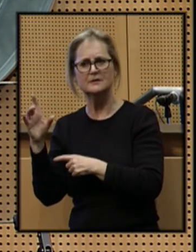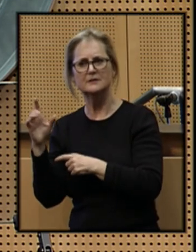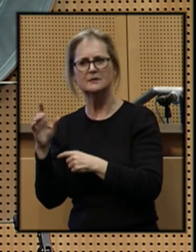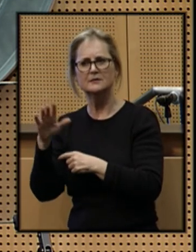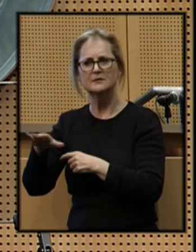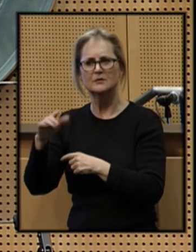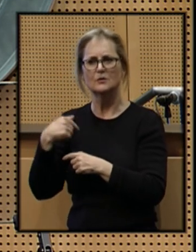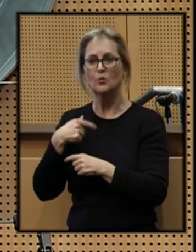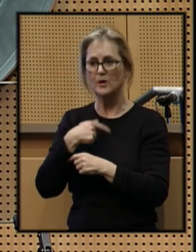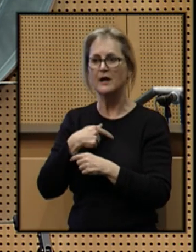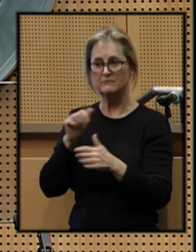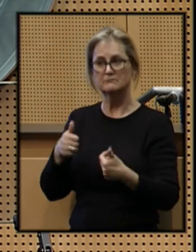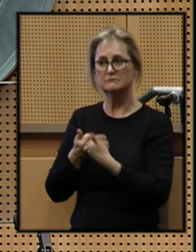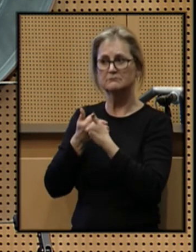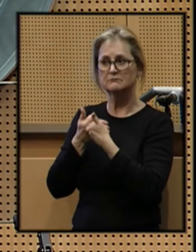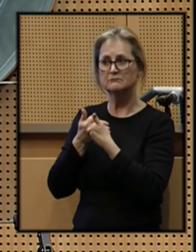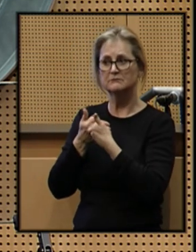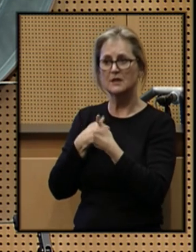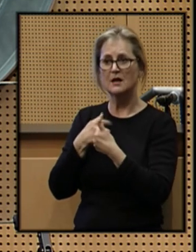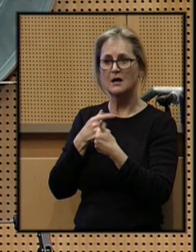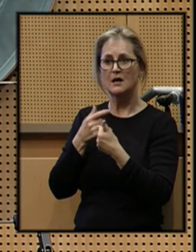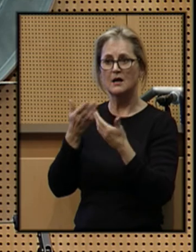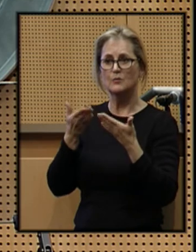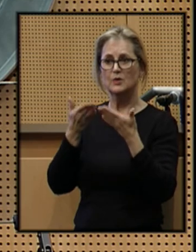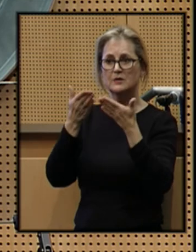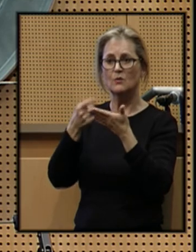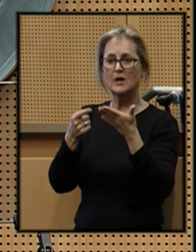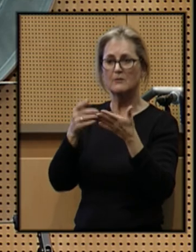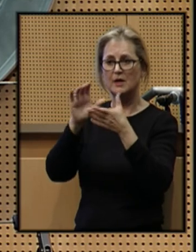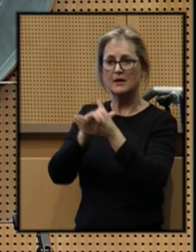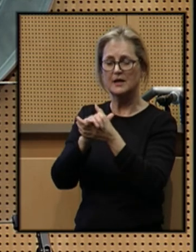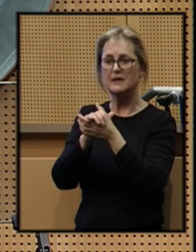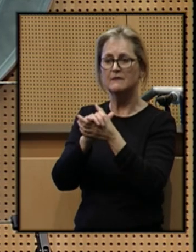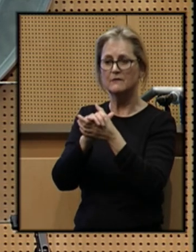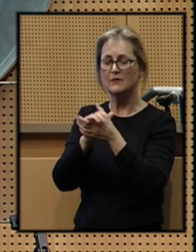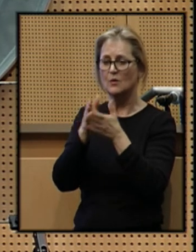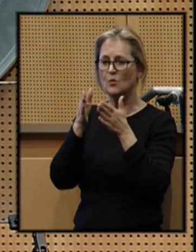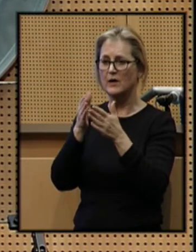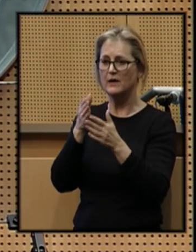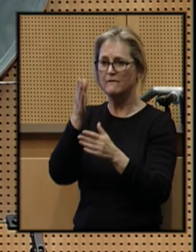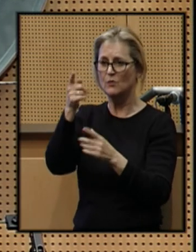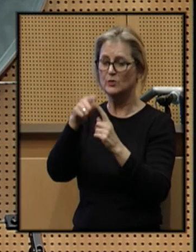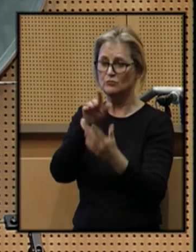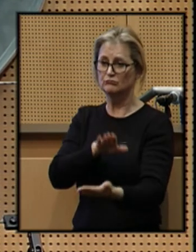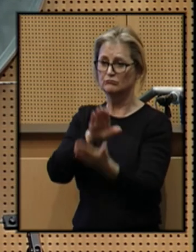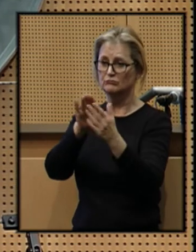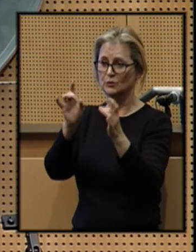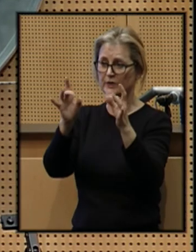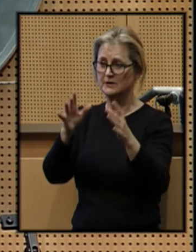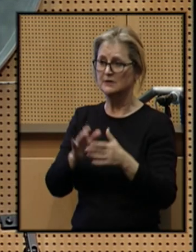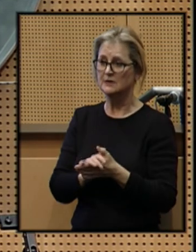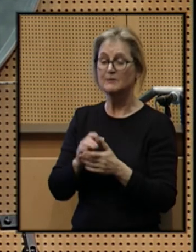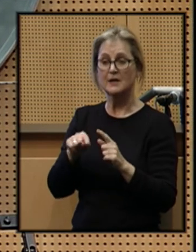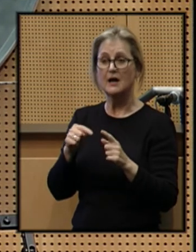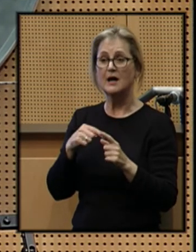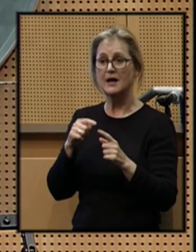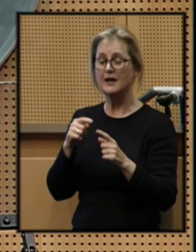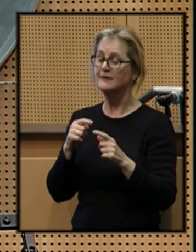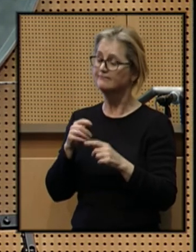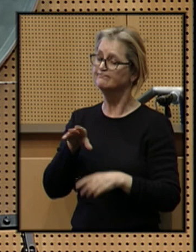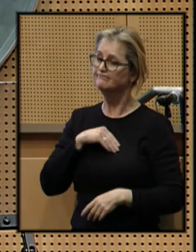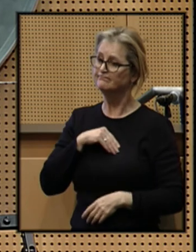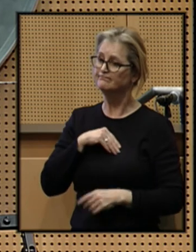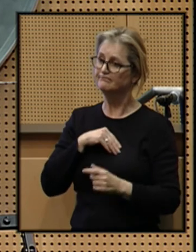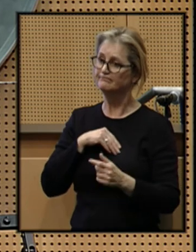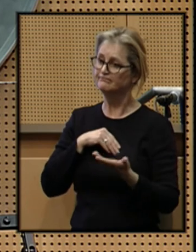We have a challenge. I presented what I believe is the middle way forward to addressing this crisis. But I readily admit